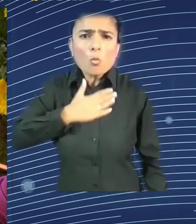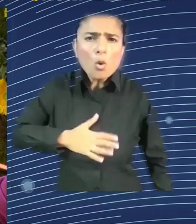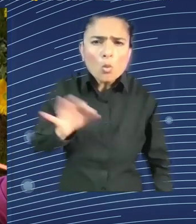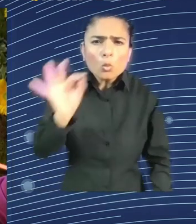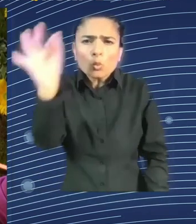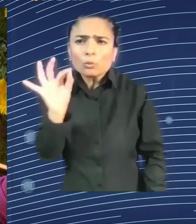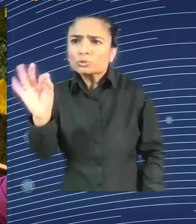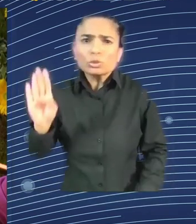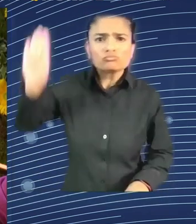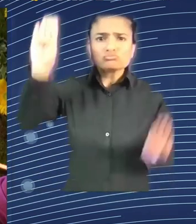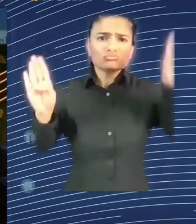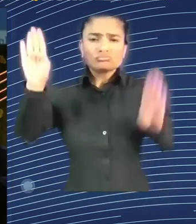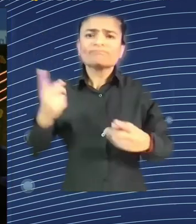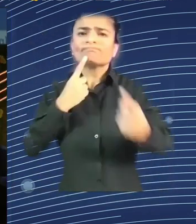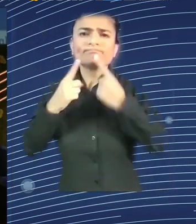our social protection work?